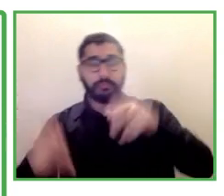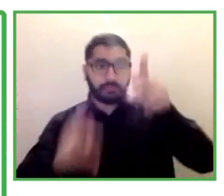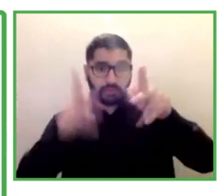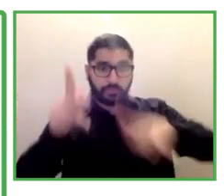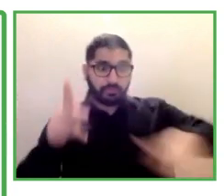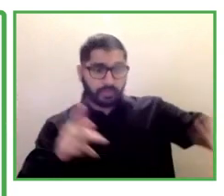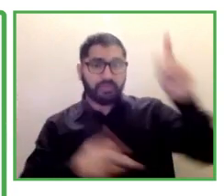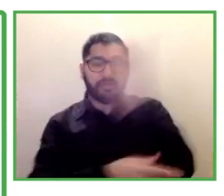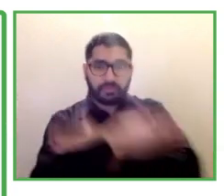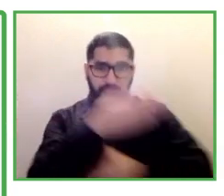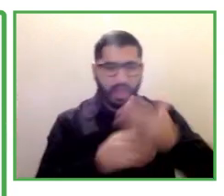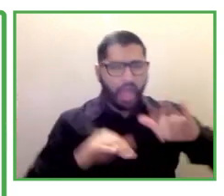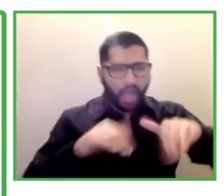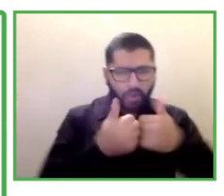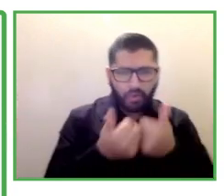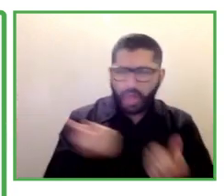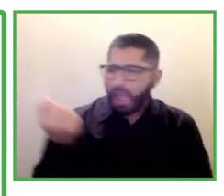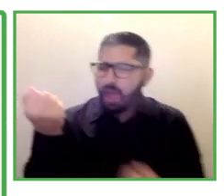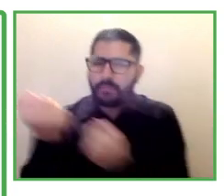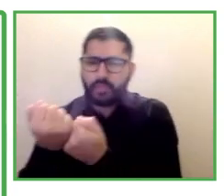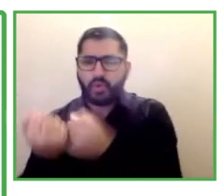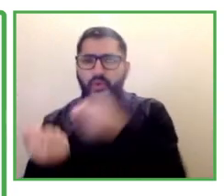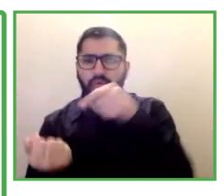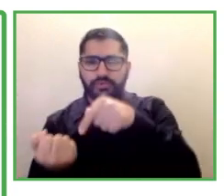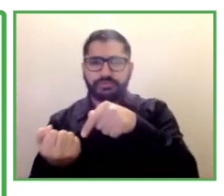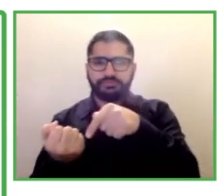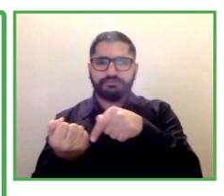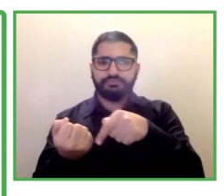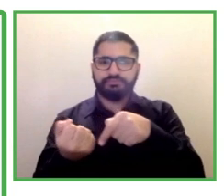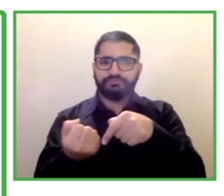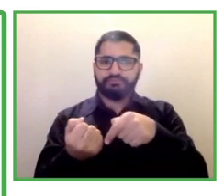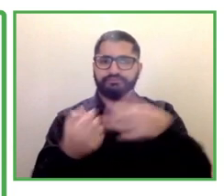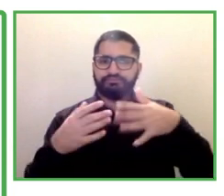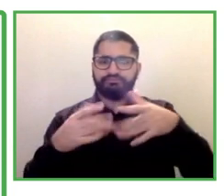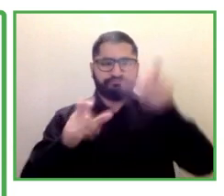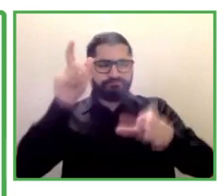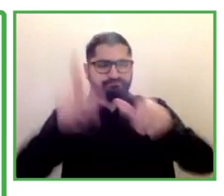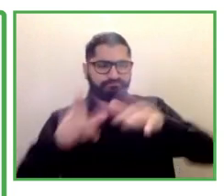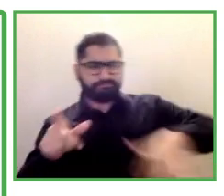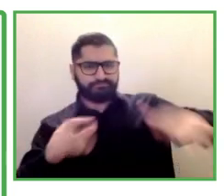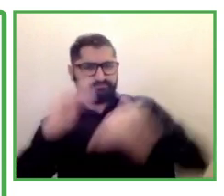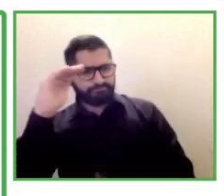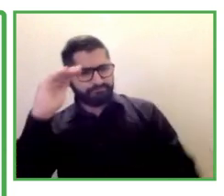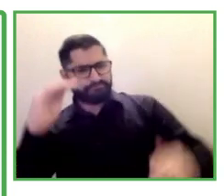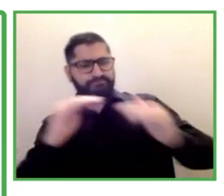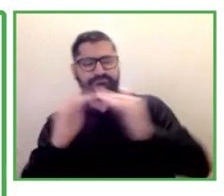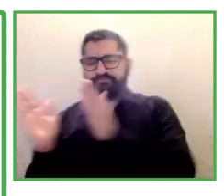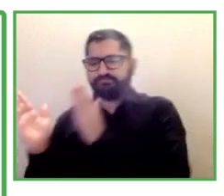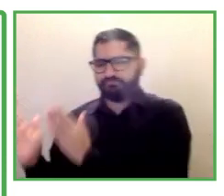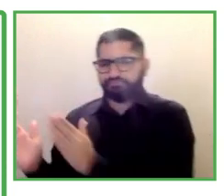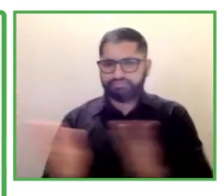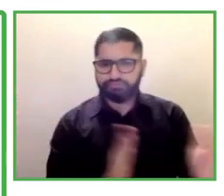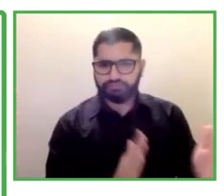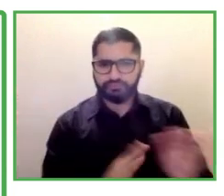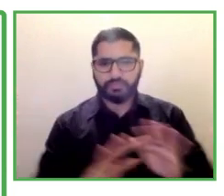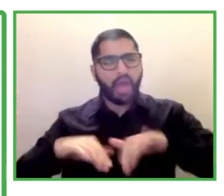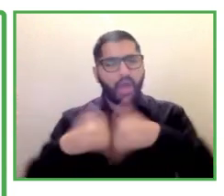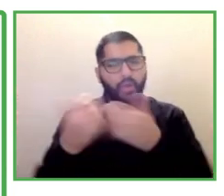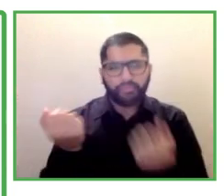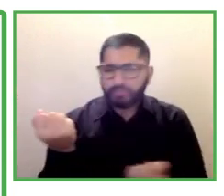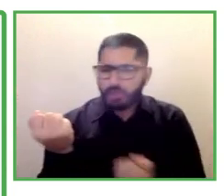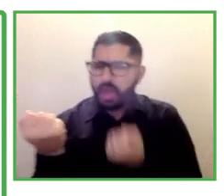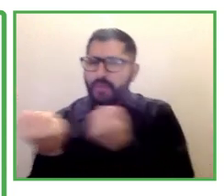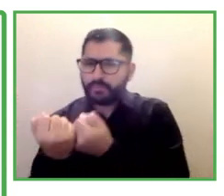but one of the key ways that we support organizations is actually by running the Stepping into Internship program which was launched back in